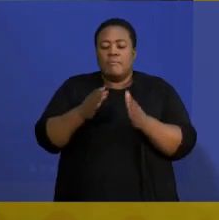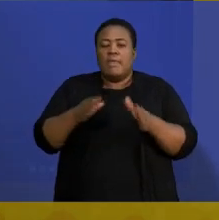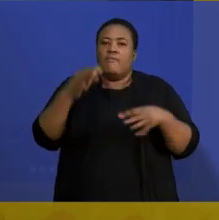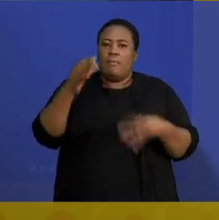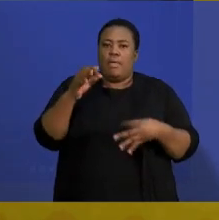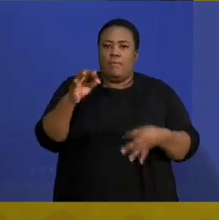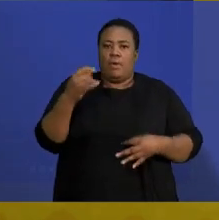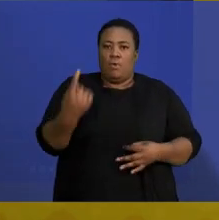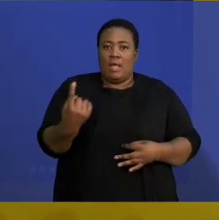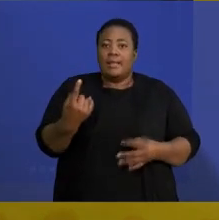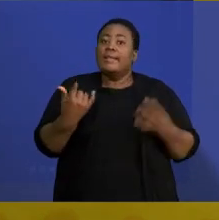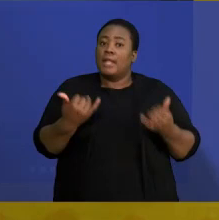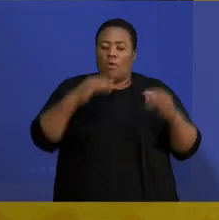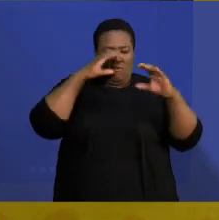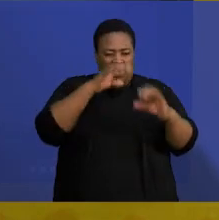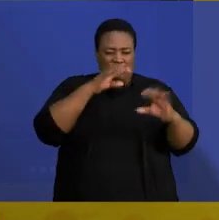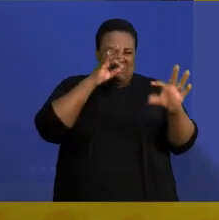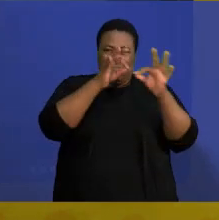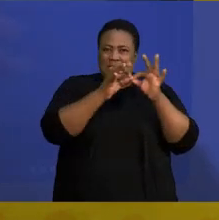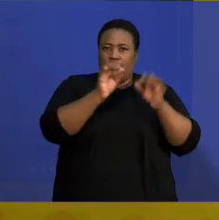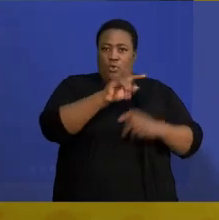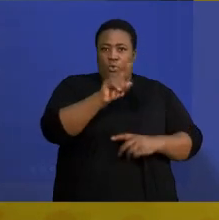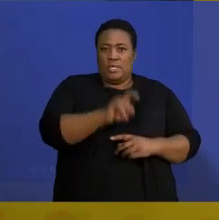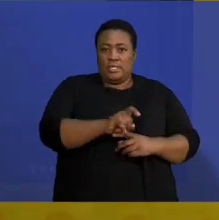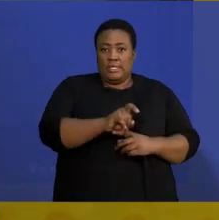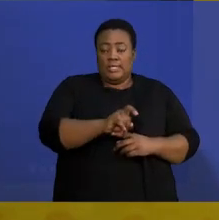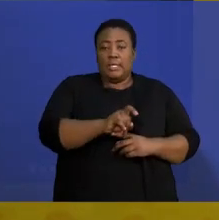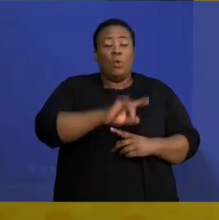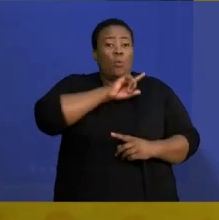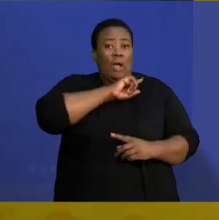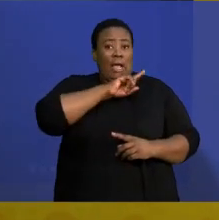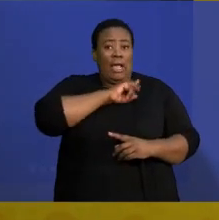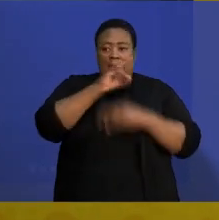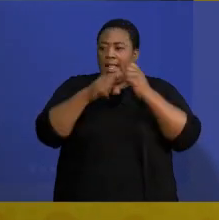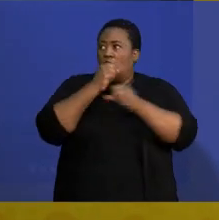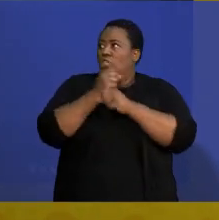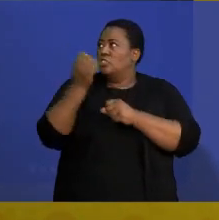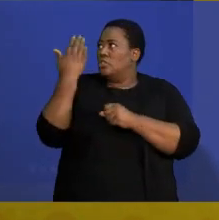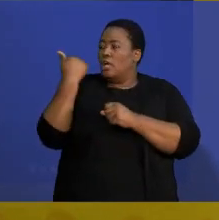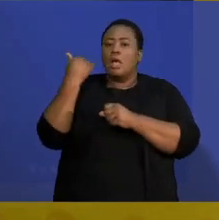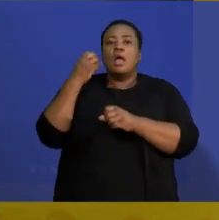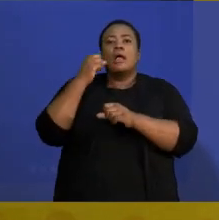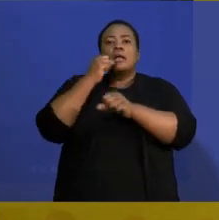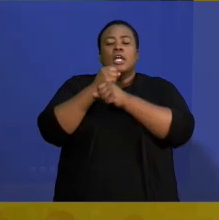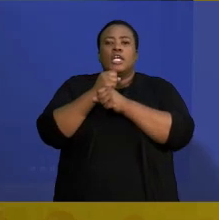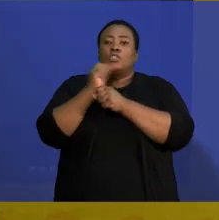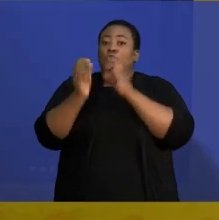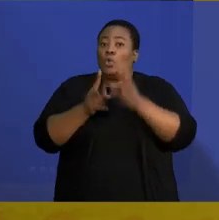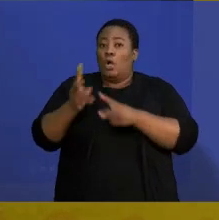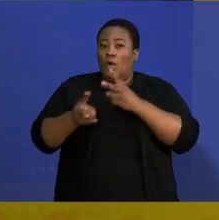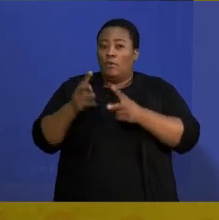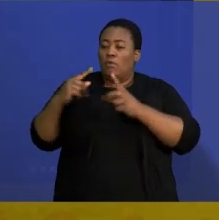look at a question in specific that surprisingly last year's grade 12s actually found to be